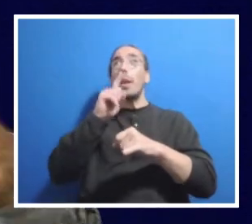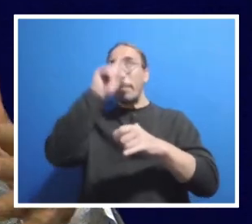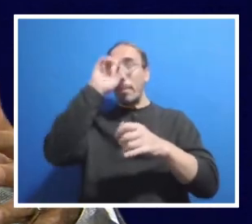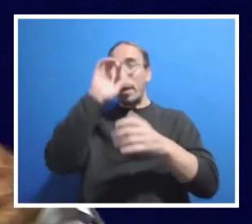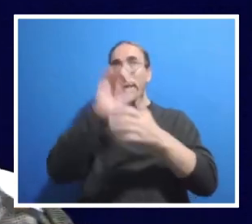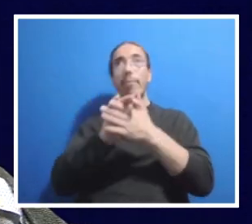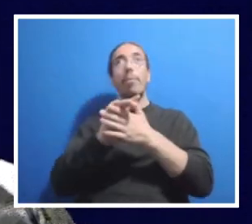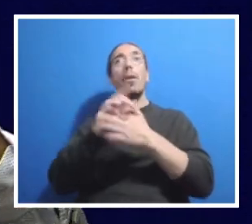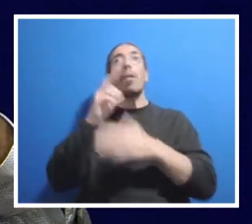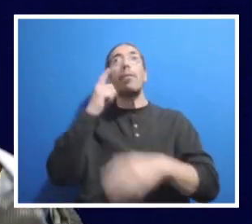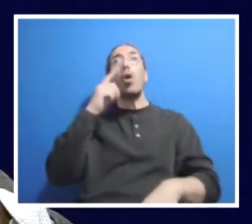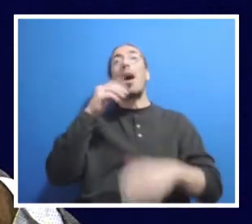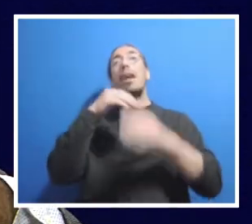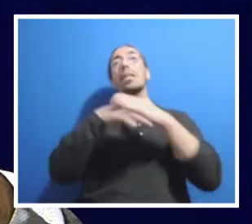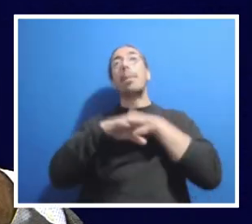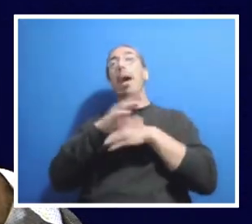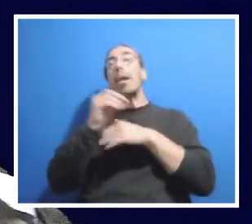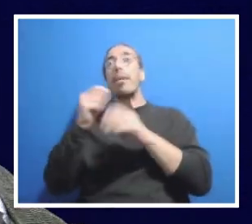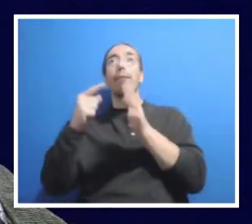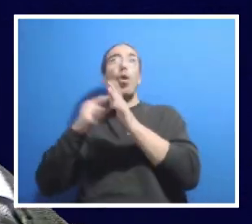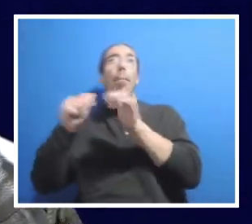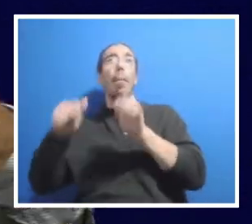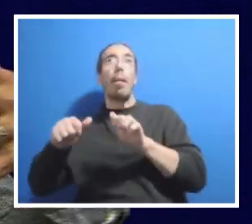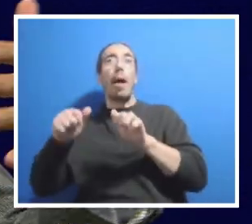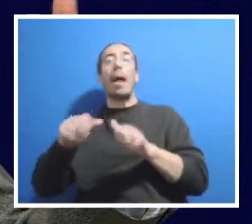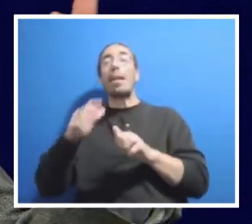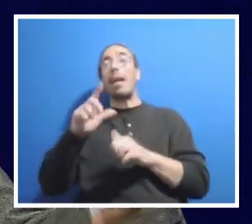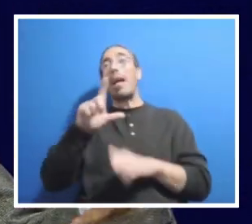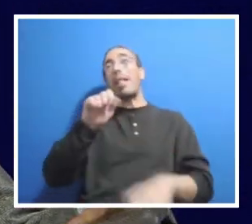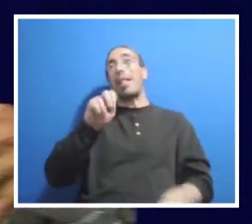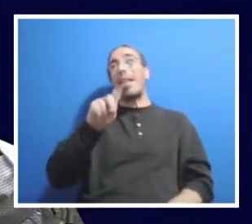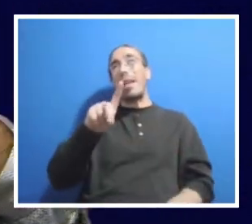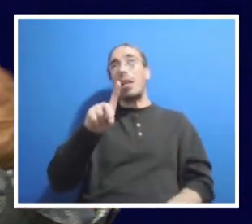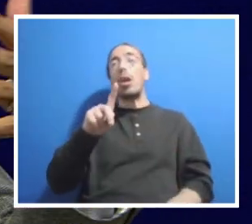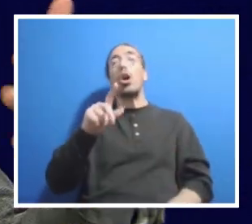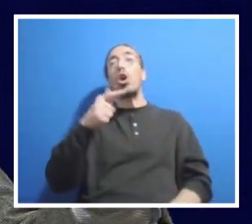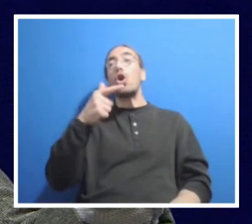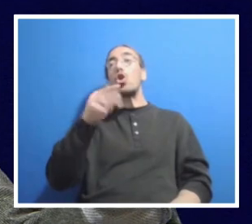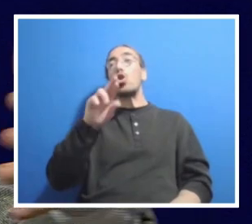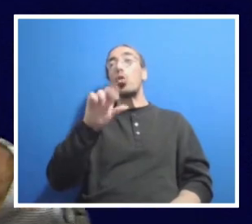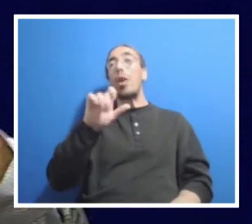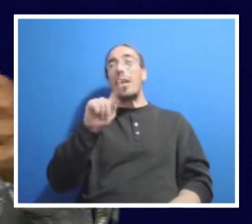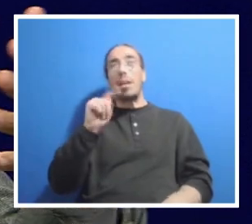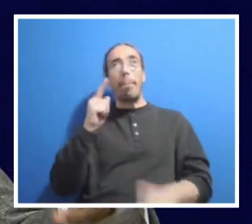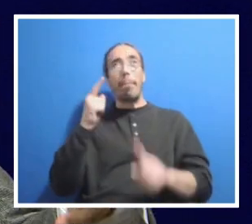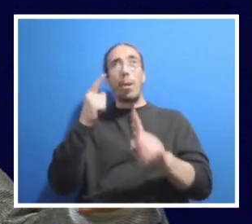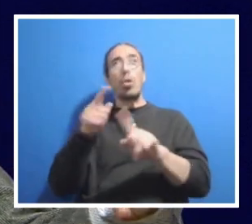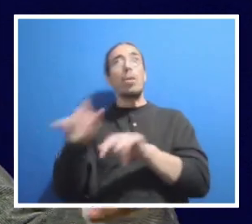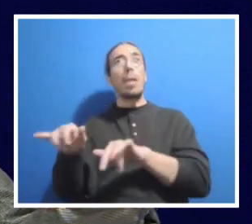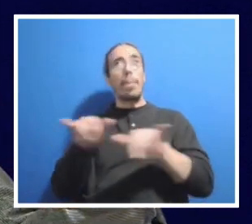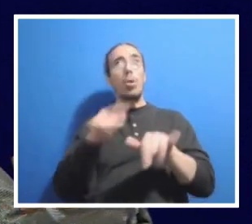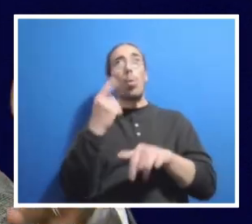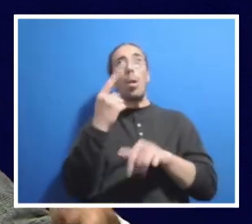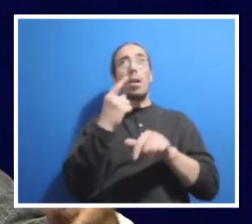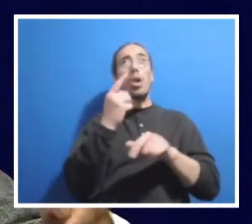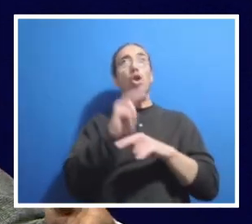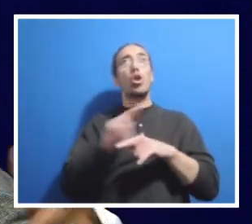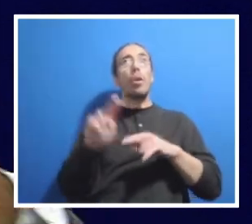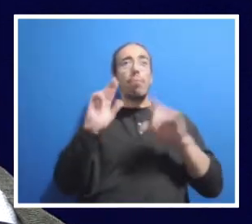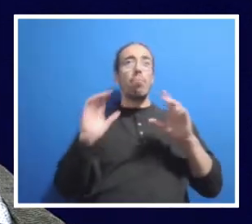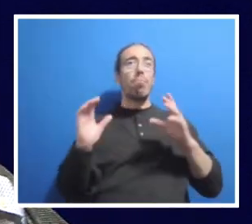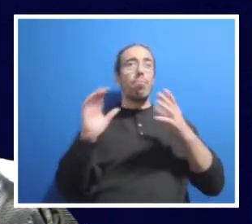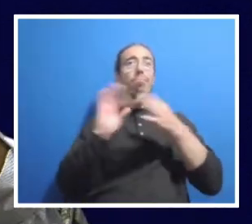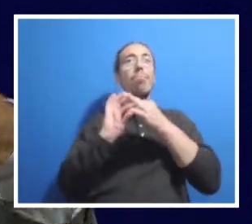access and affordability and the land grant mission. But we also are a research one university with a billion dollars a year in research